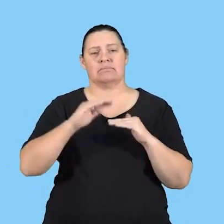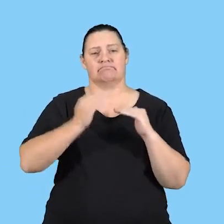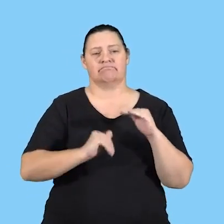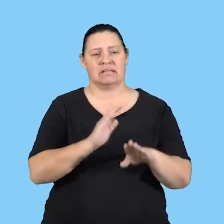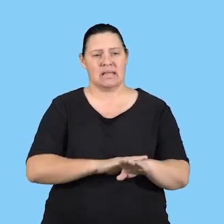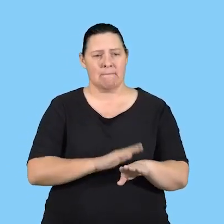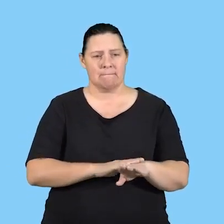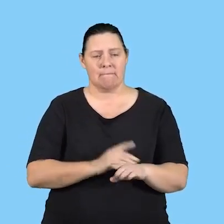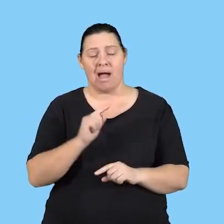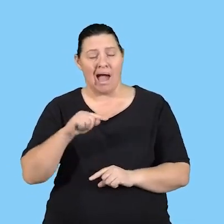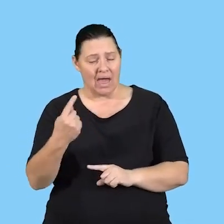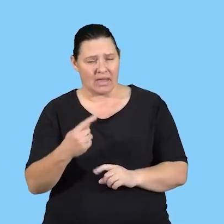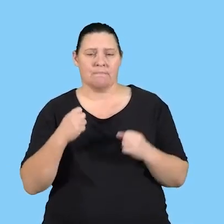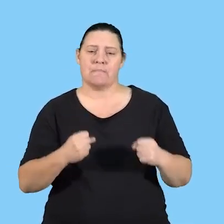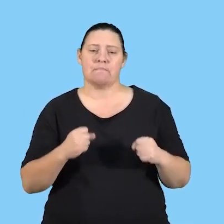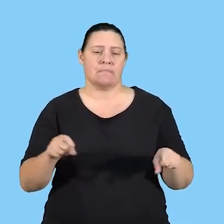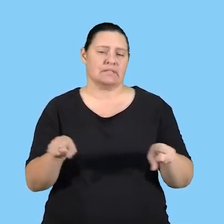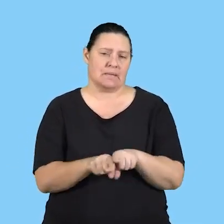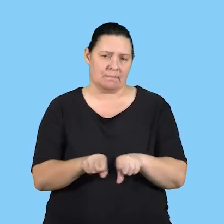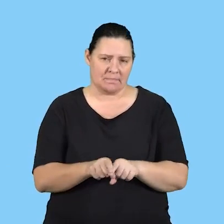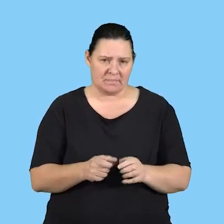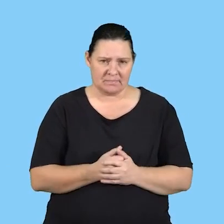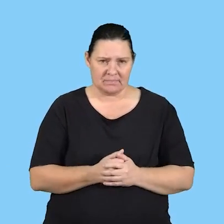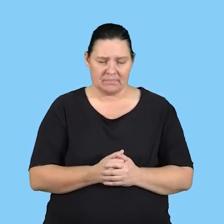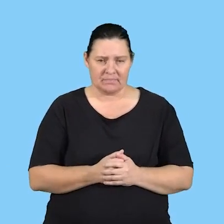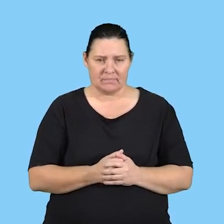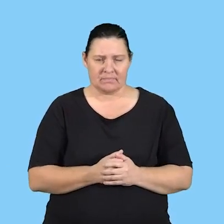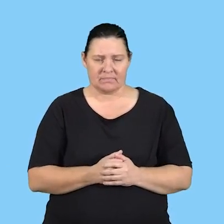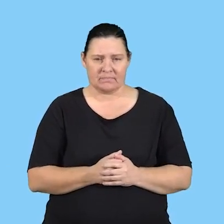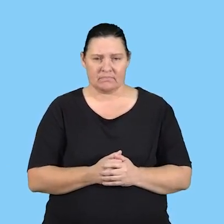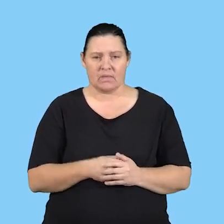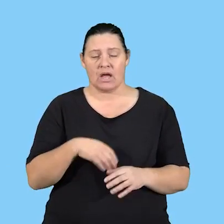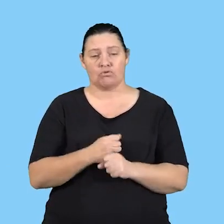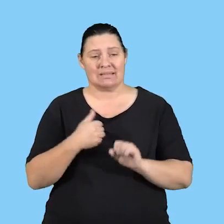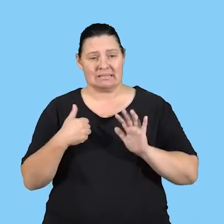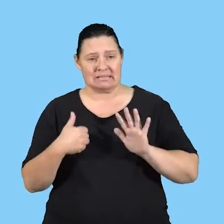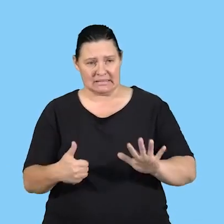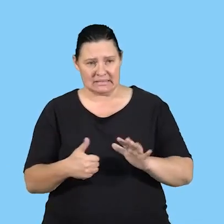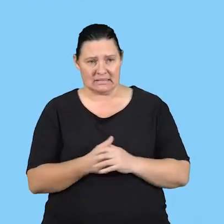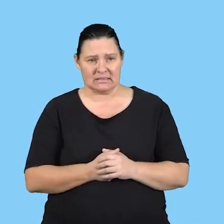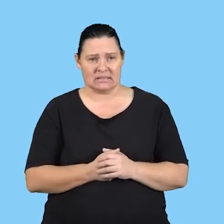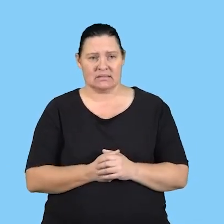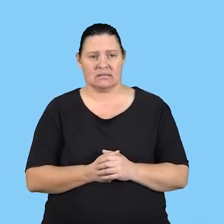time and the rest has been retained as it is. And then in grade six